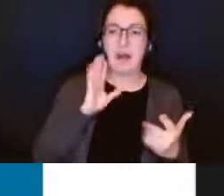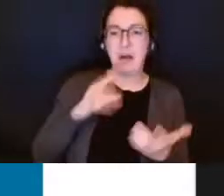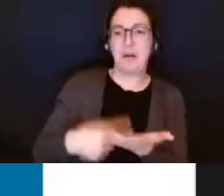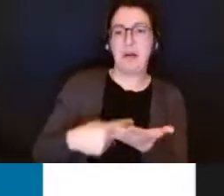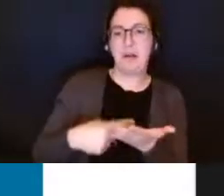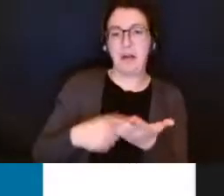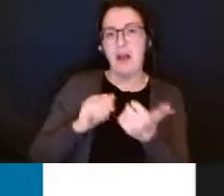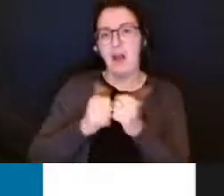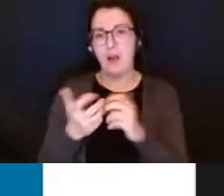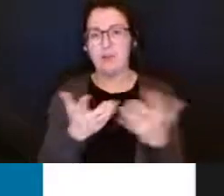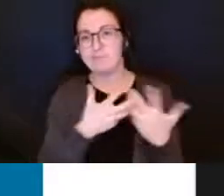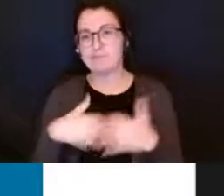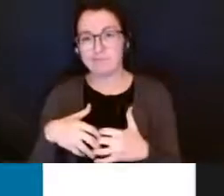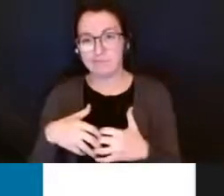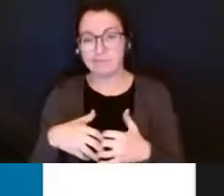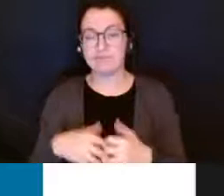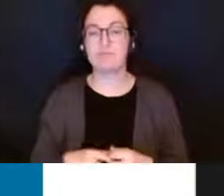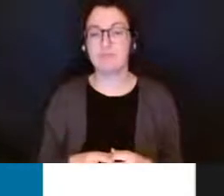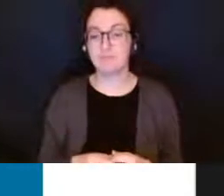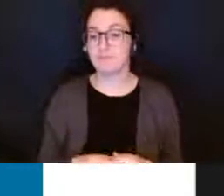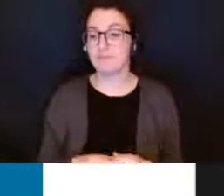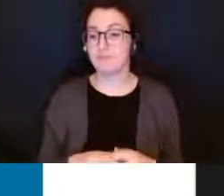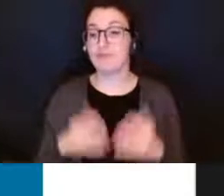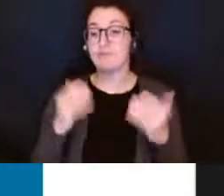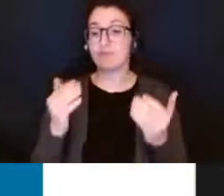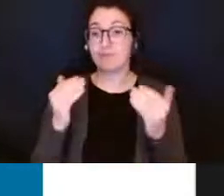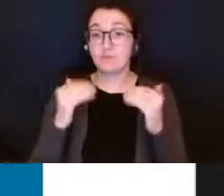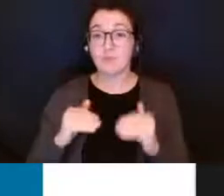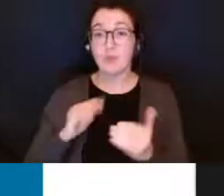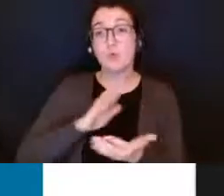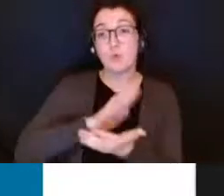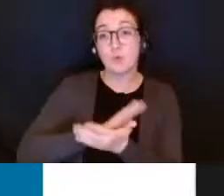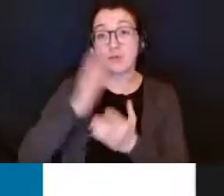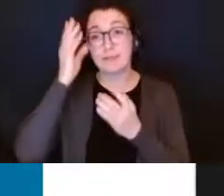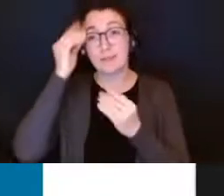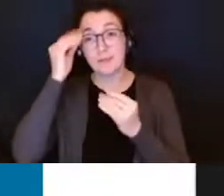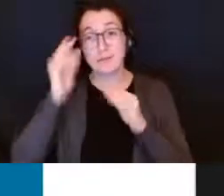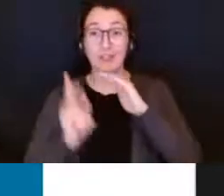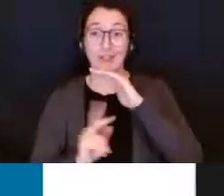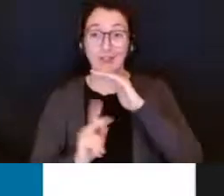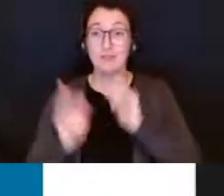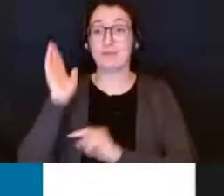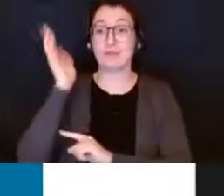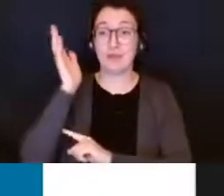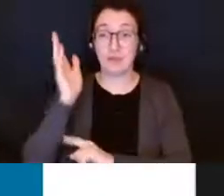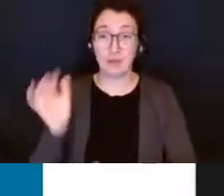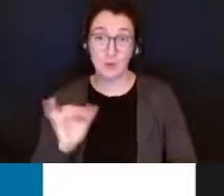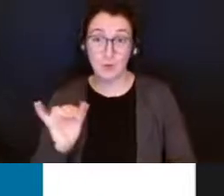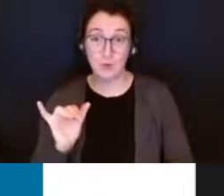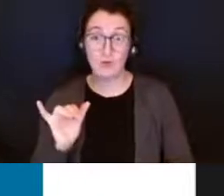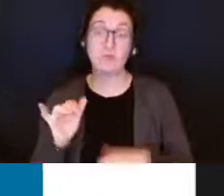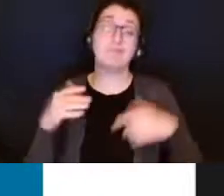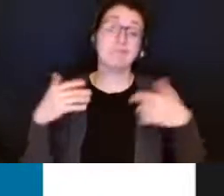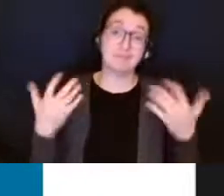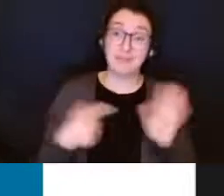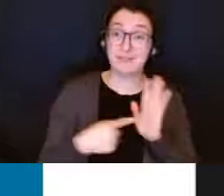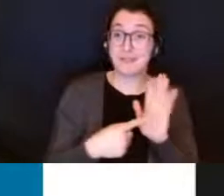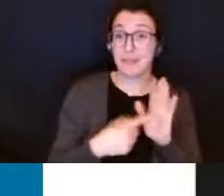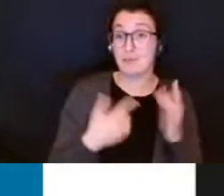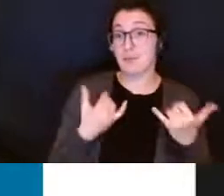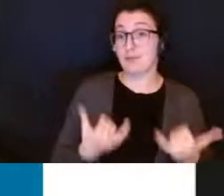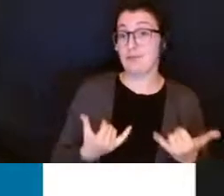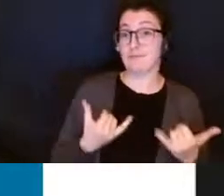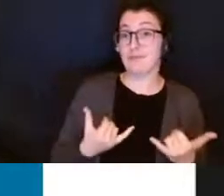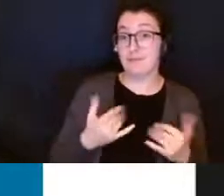there's also school hosted kindergarten information presentation so this presentation this evening is specific to children with special